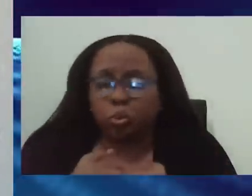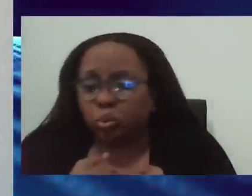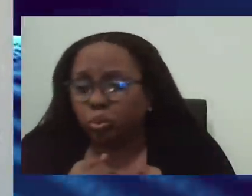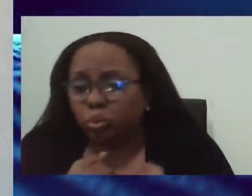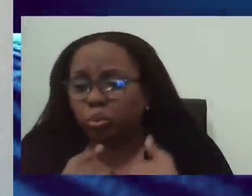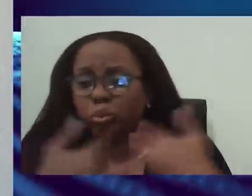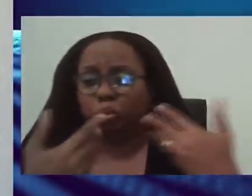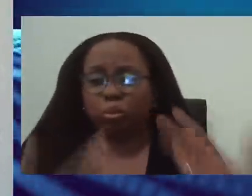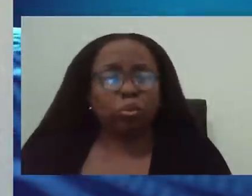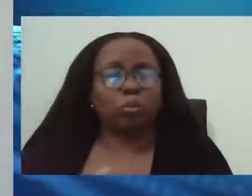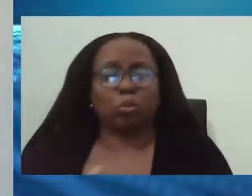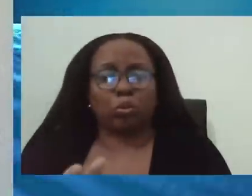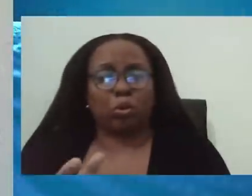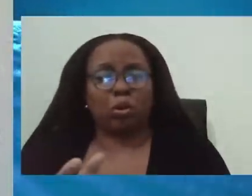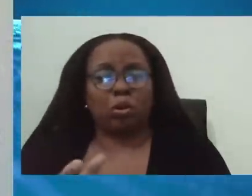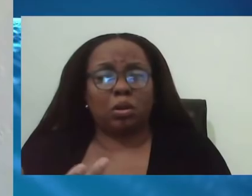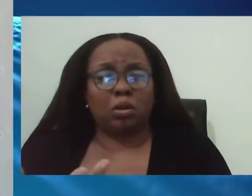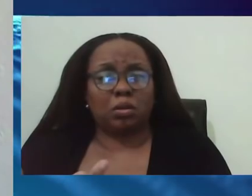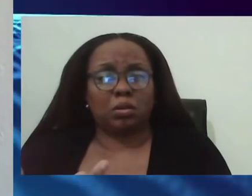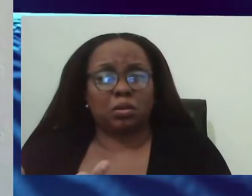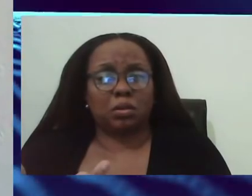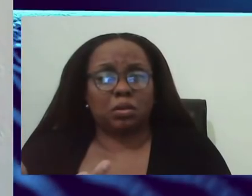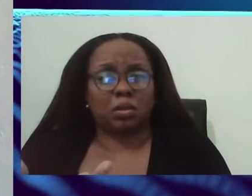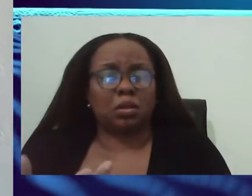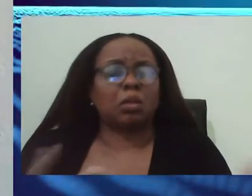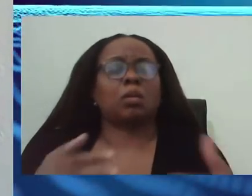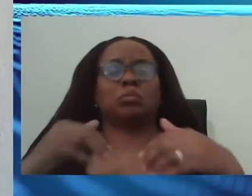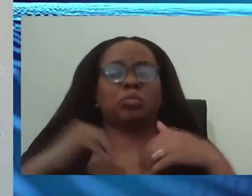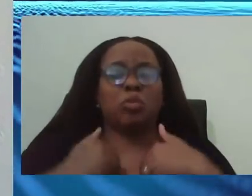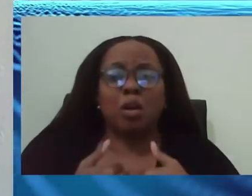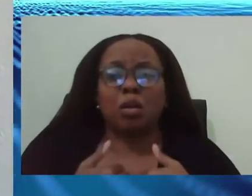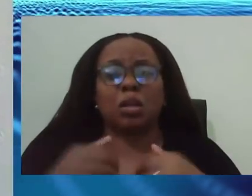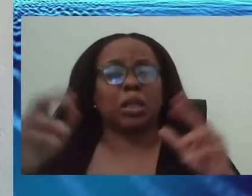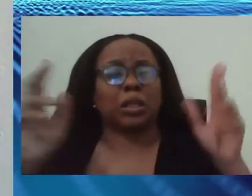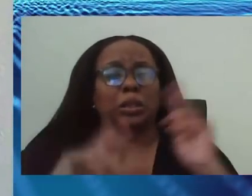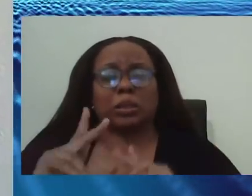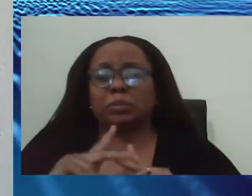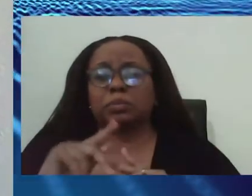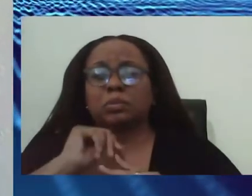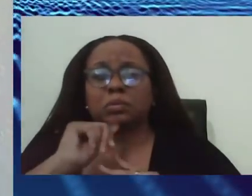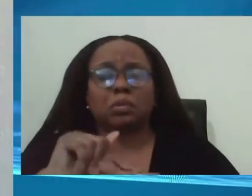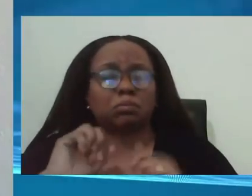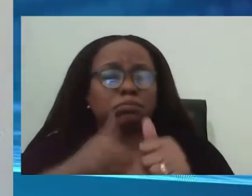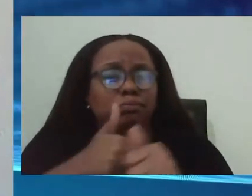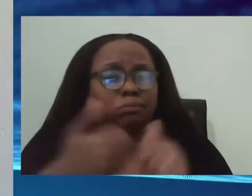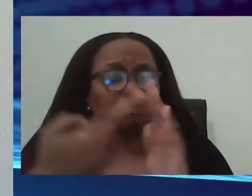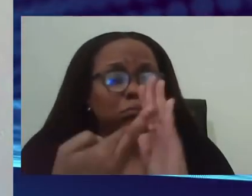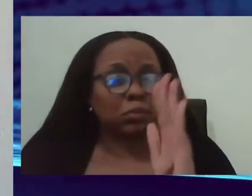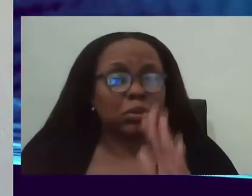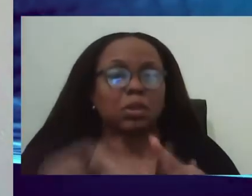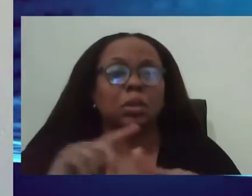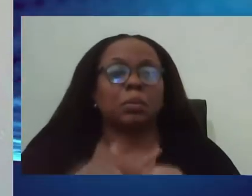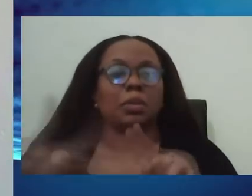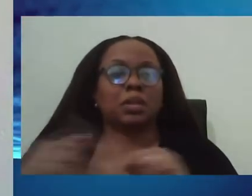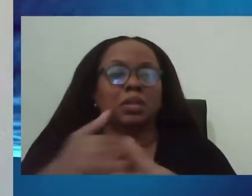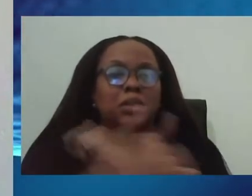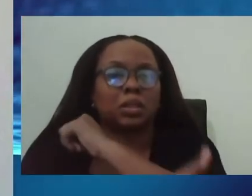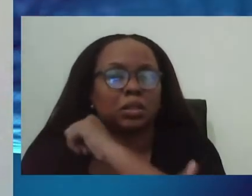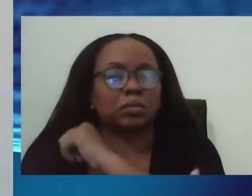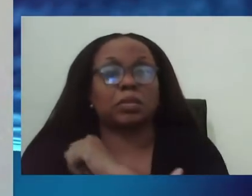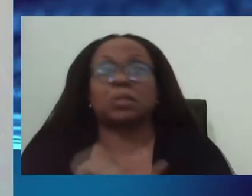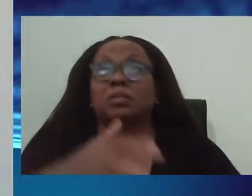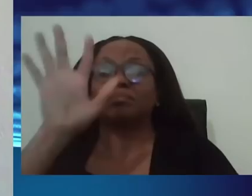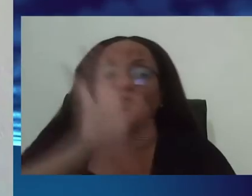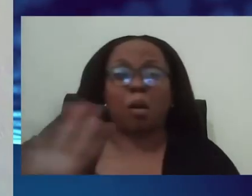compliance that we had earlier. But long term, the countries that have done well